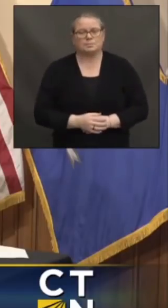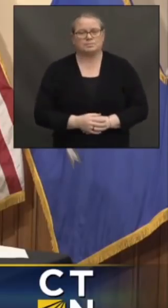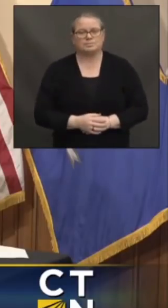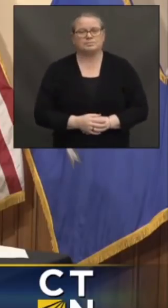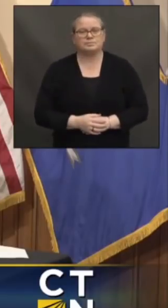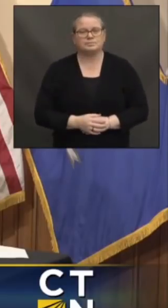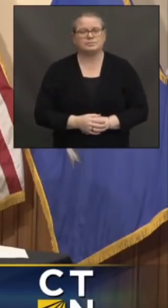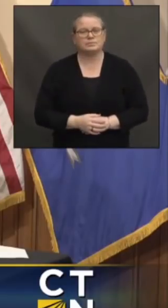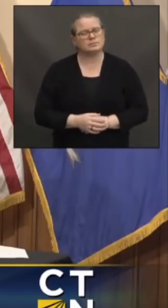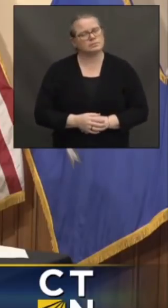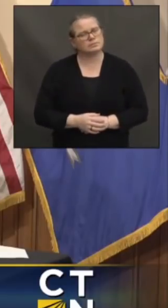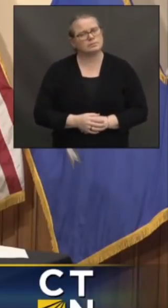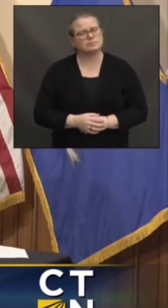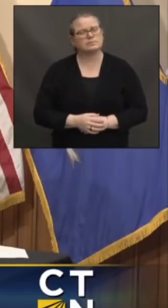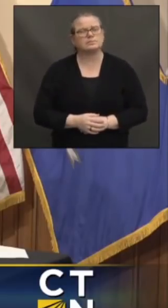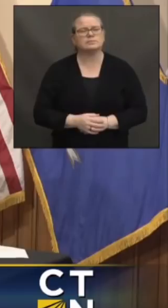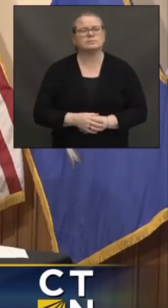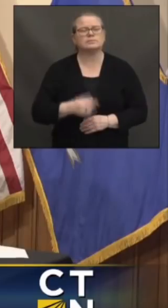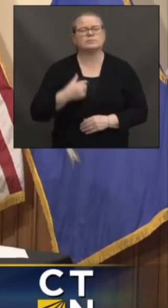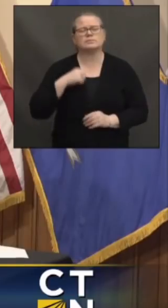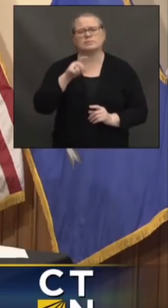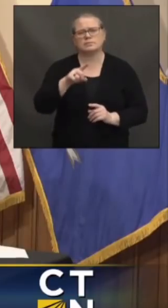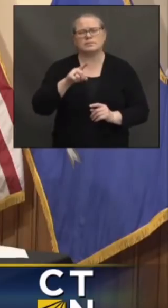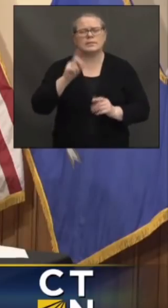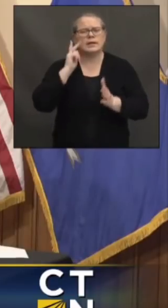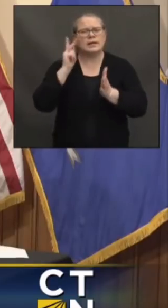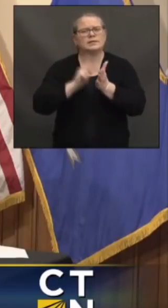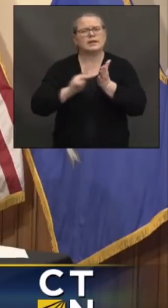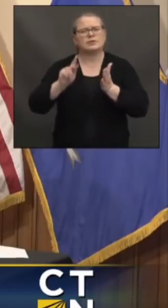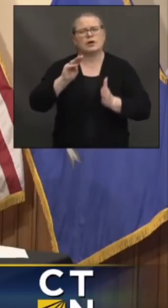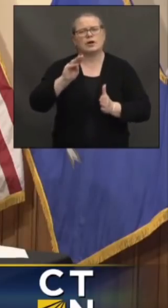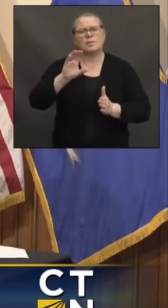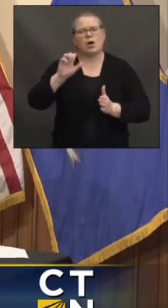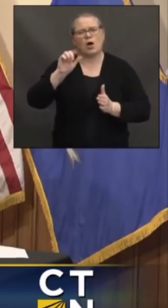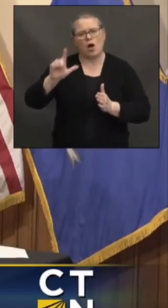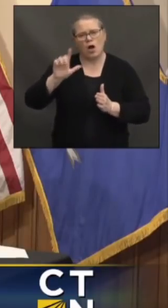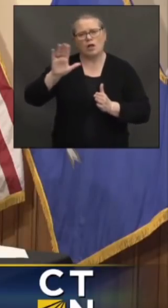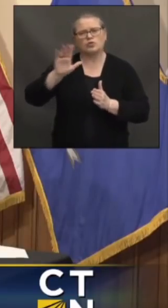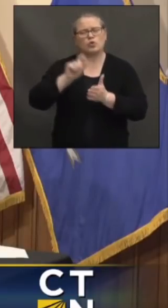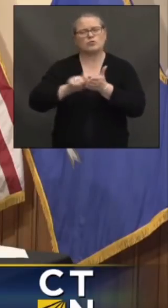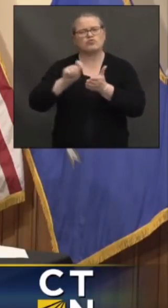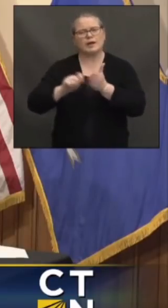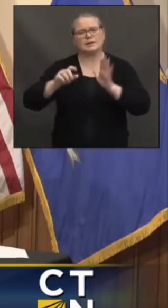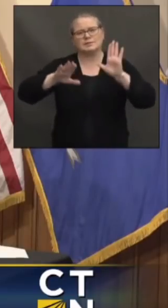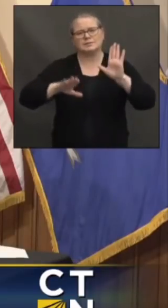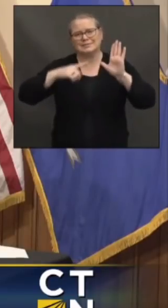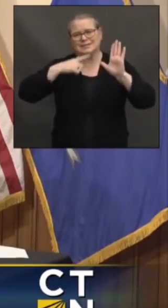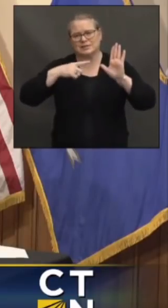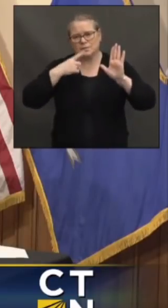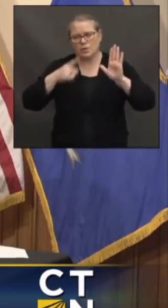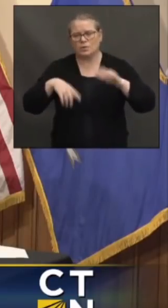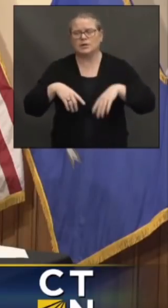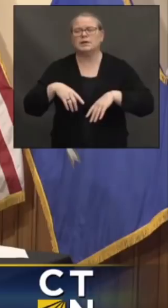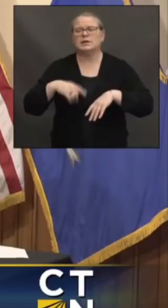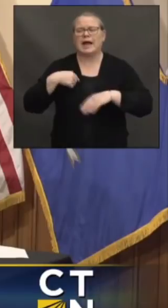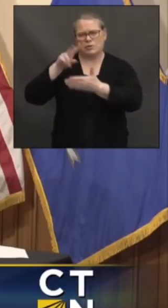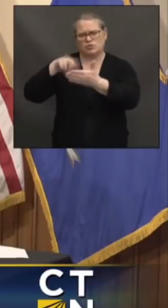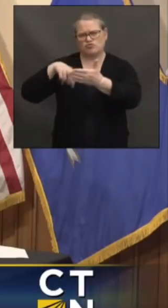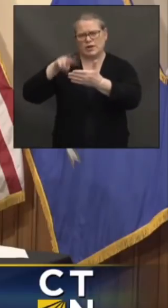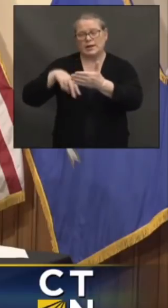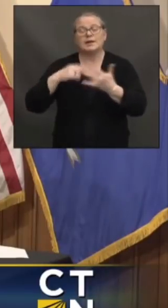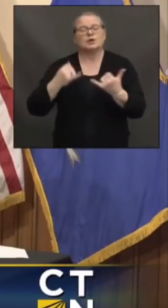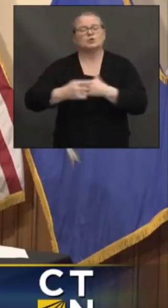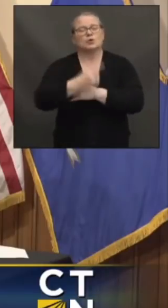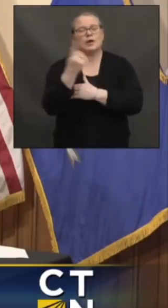And I'm not quite sure, Secretary McCaw, I was reading through your written testimony. unfortunately had to cover another hearing today. Well, what